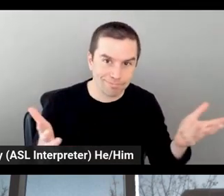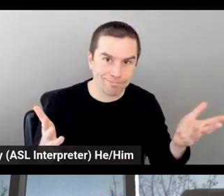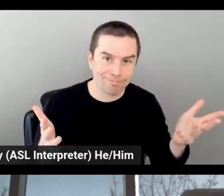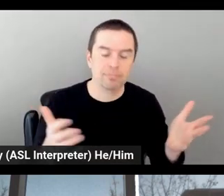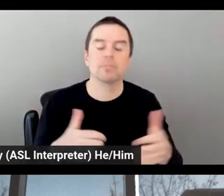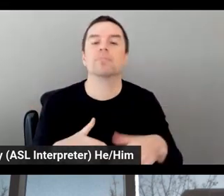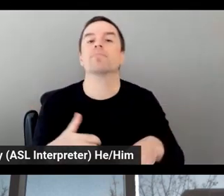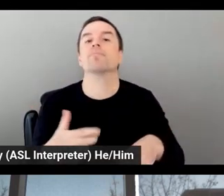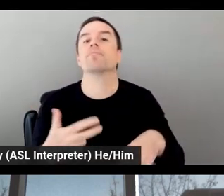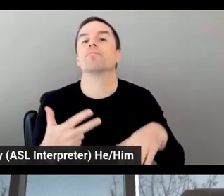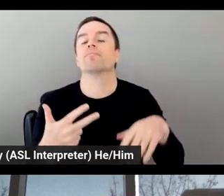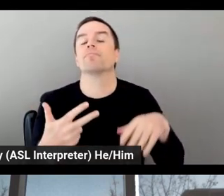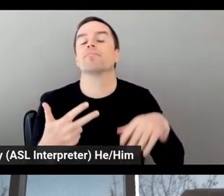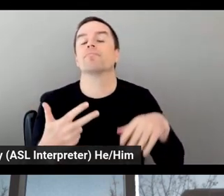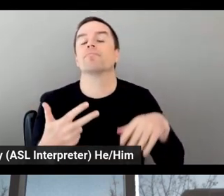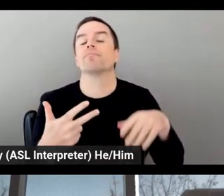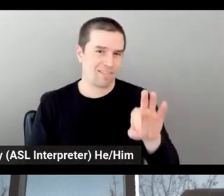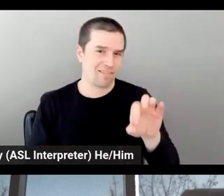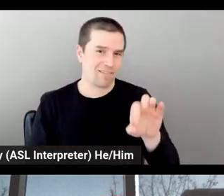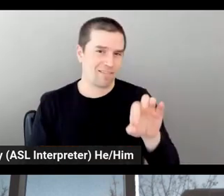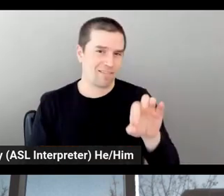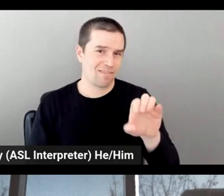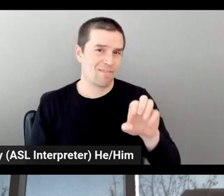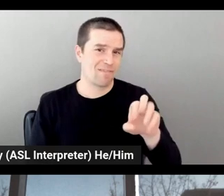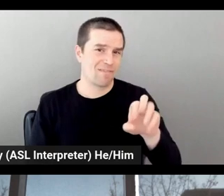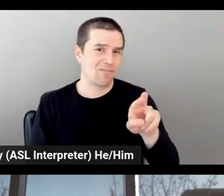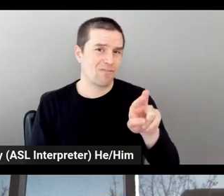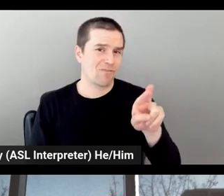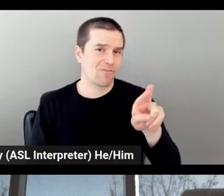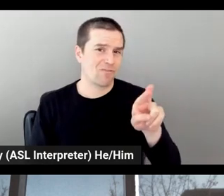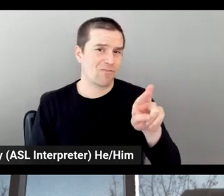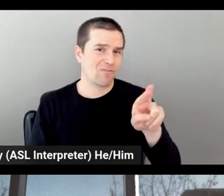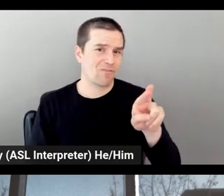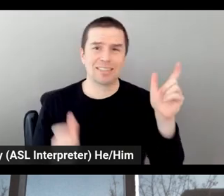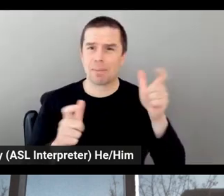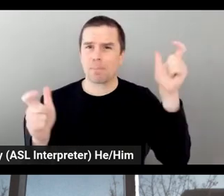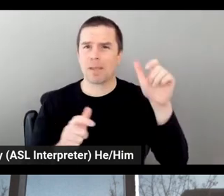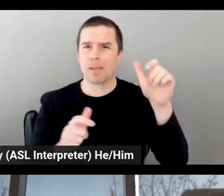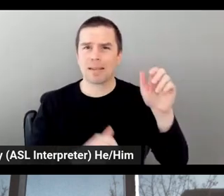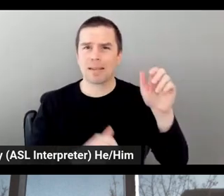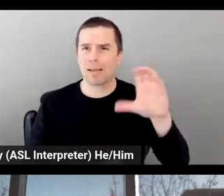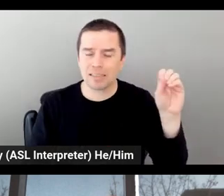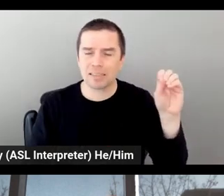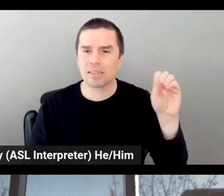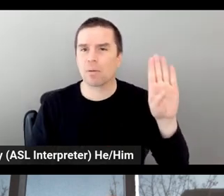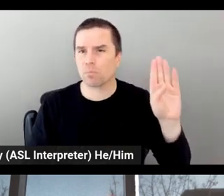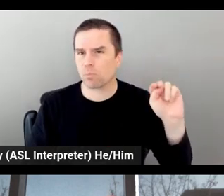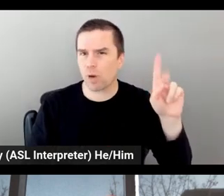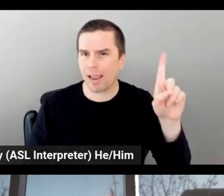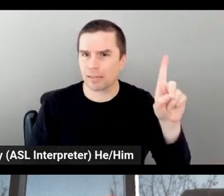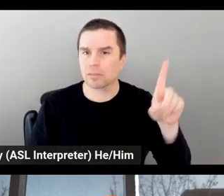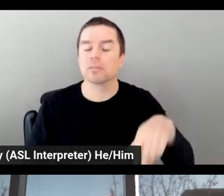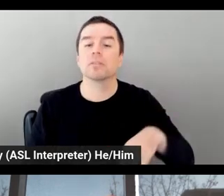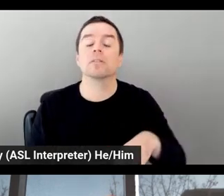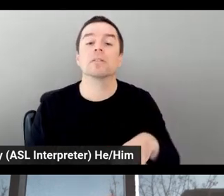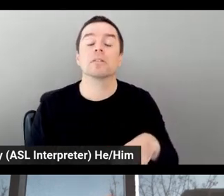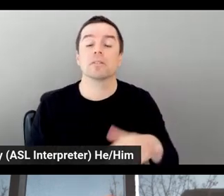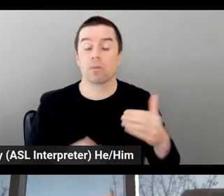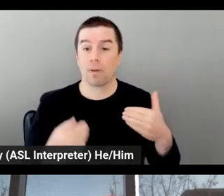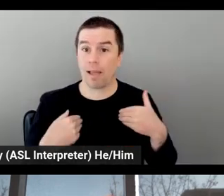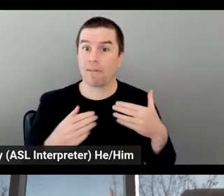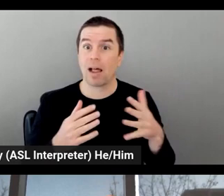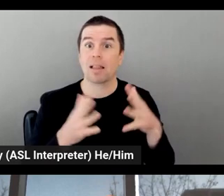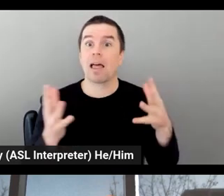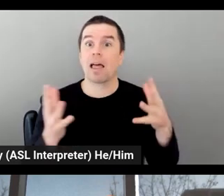we've, I think, seen. And, you know, not just the following that it has in Italy, but the following that it has really worldwide,